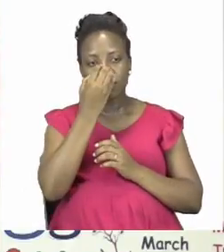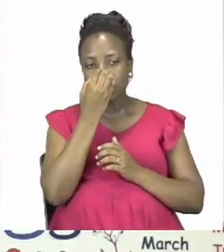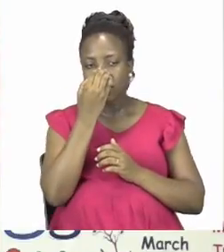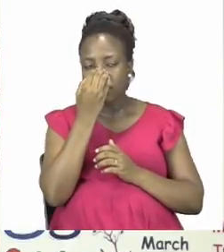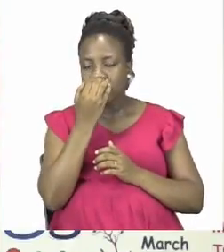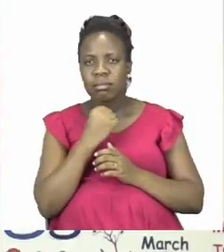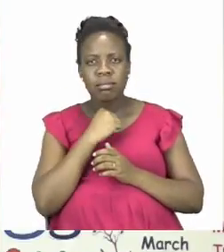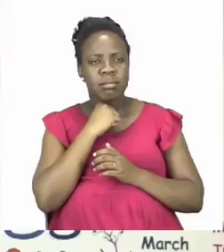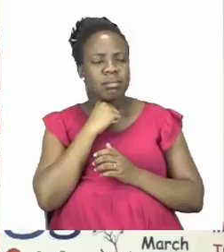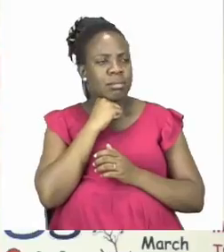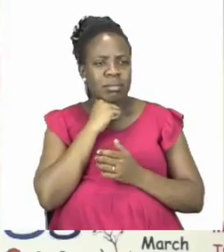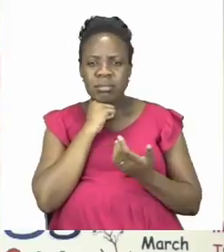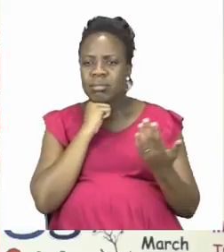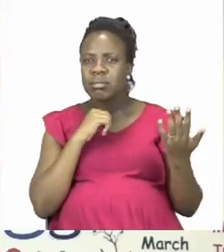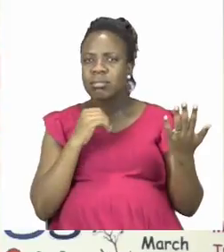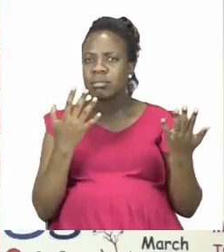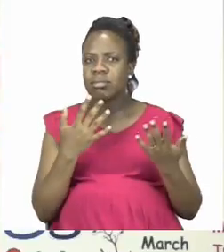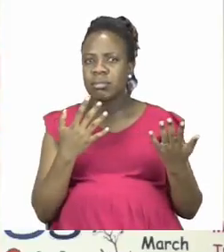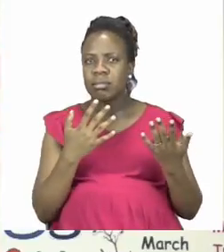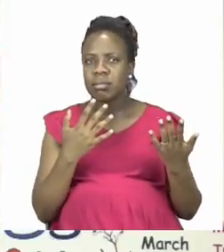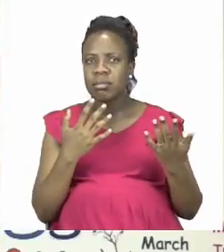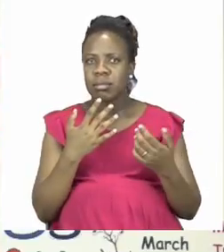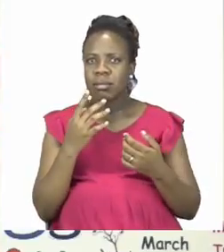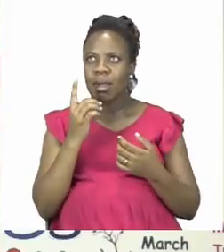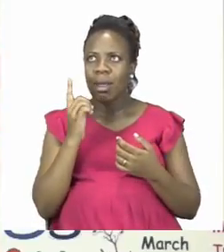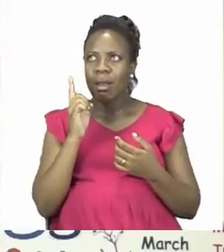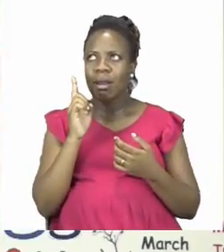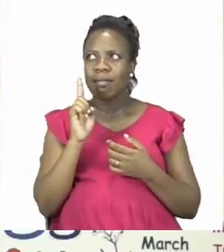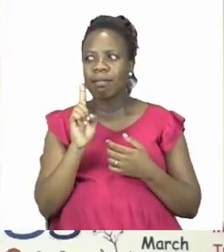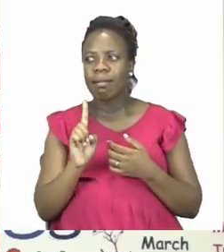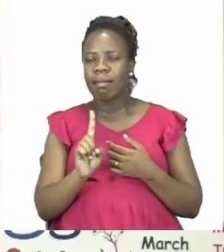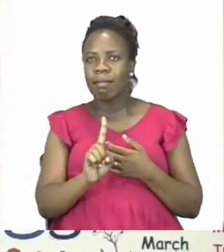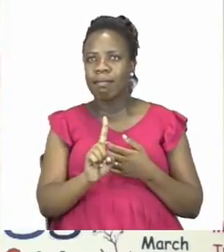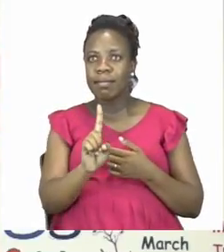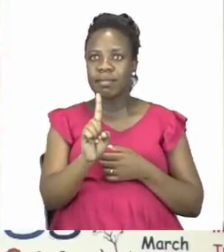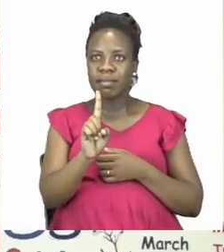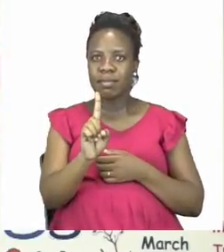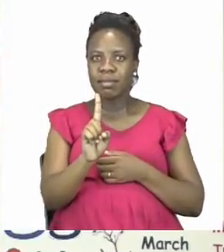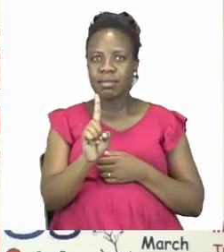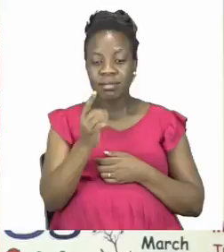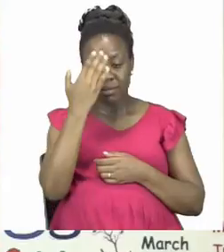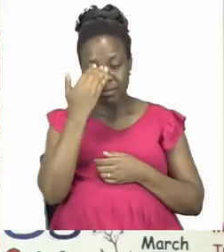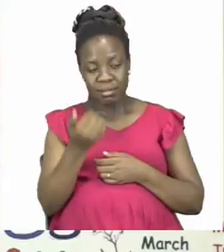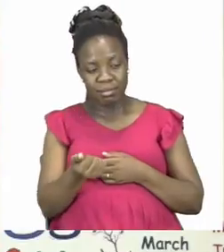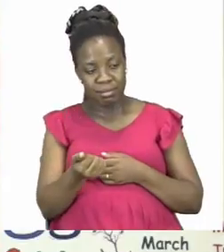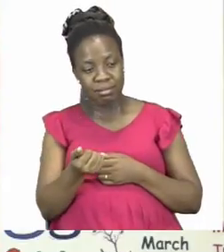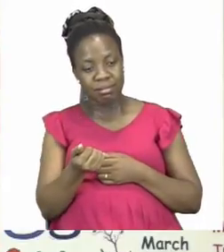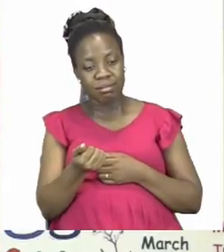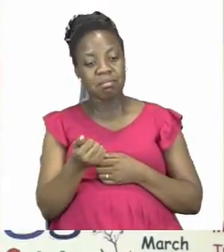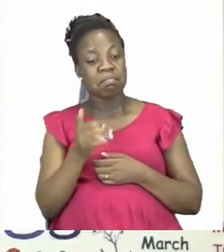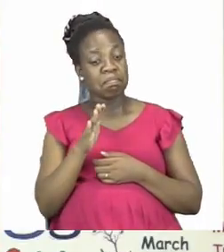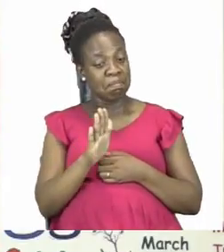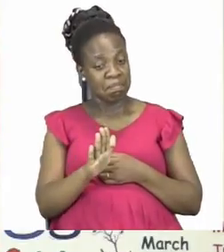Zosie? Zosie where are you? Oh hi Zosie there you are.